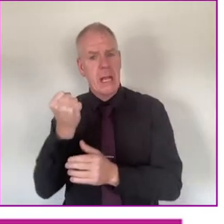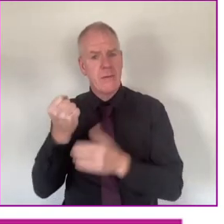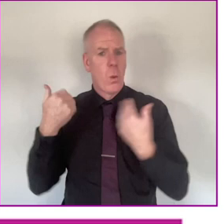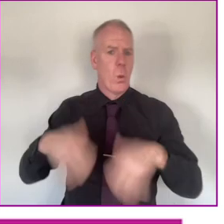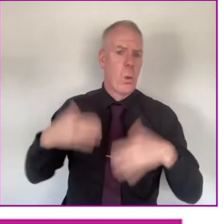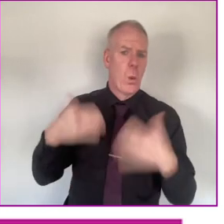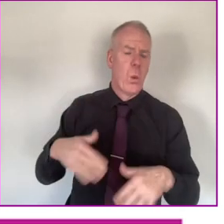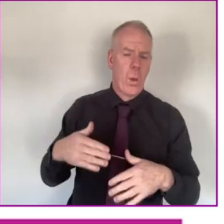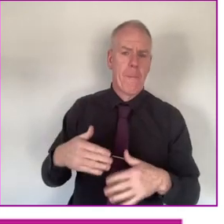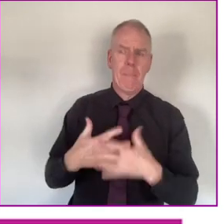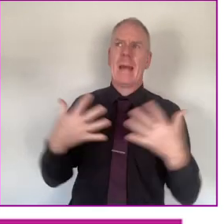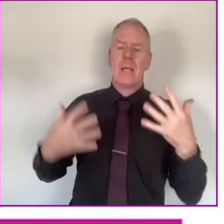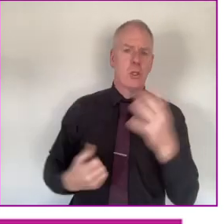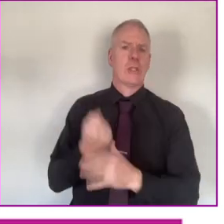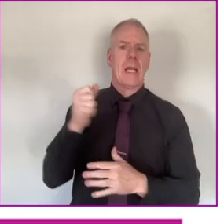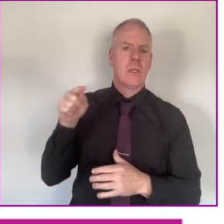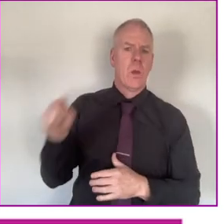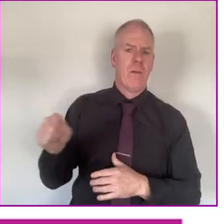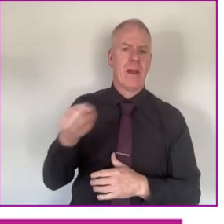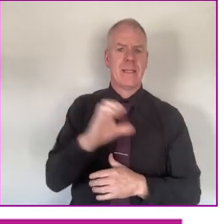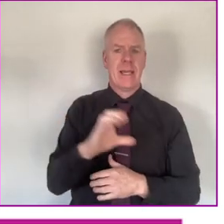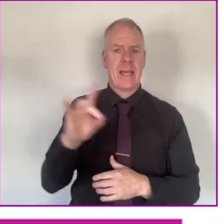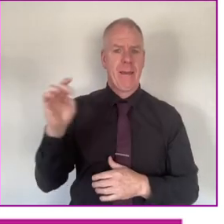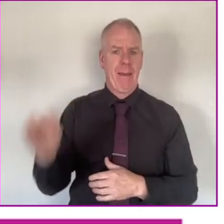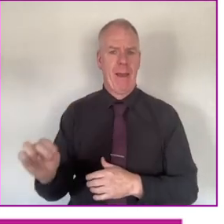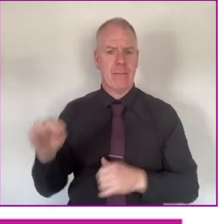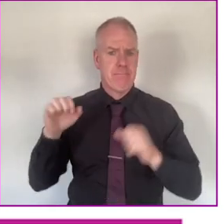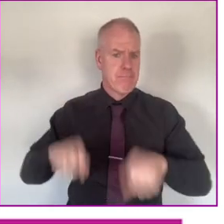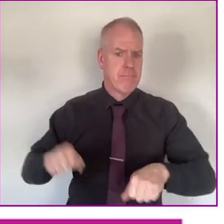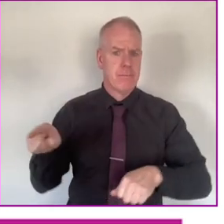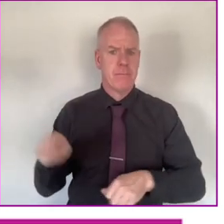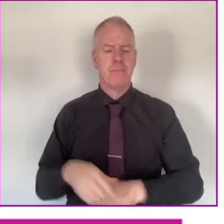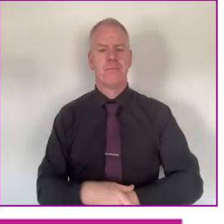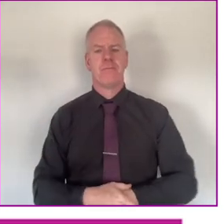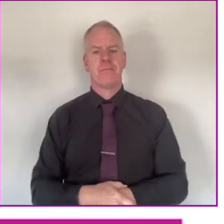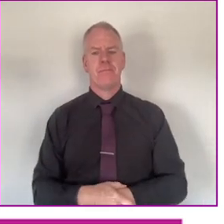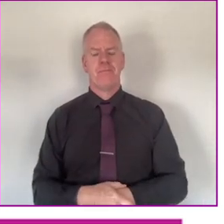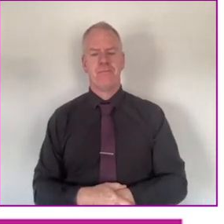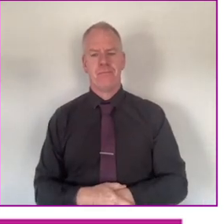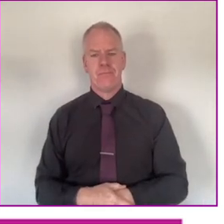and that was a success for us, a real big success for CKN at that stage.